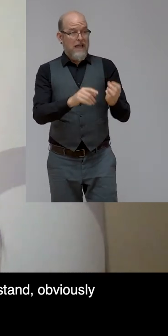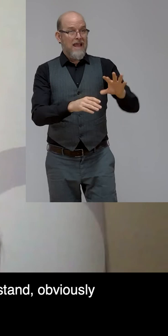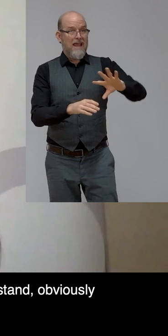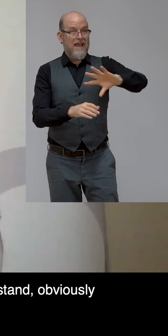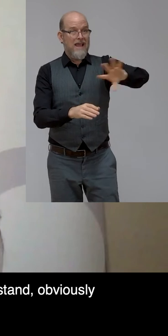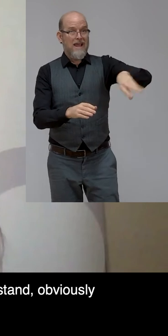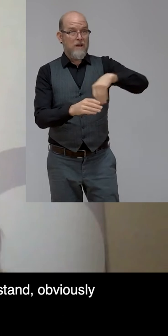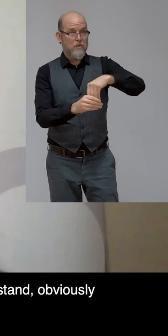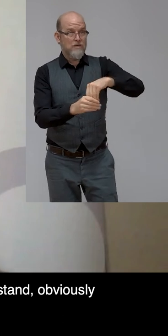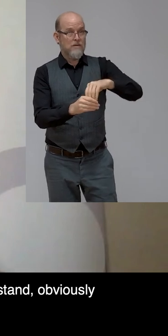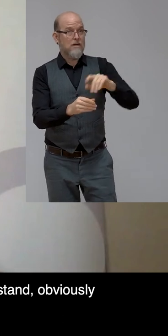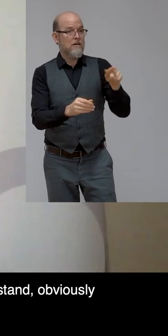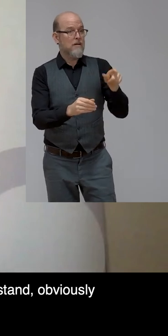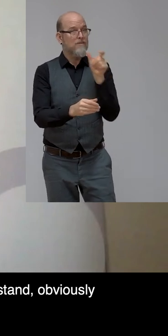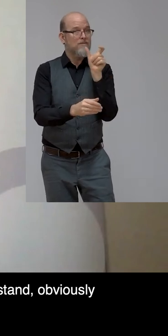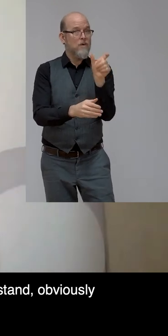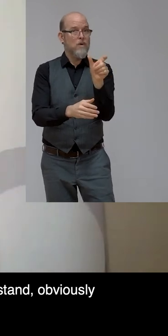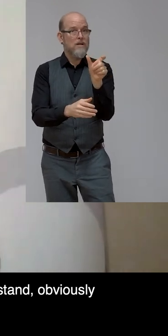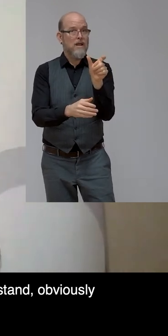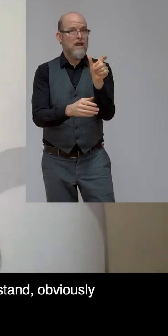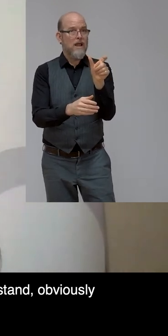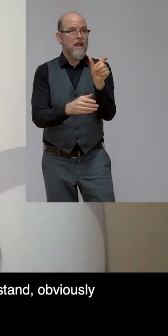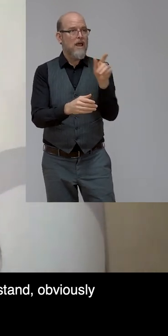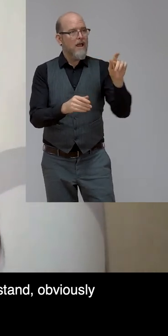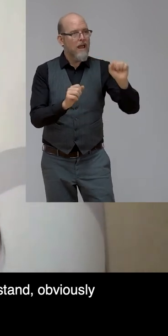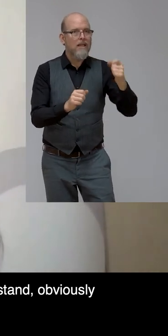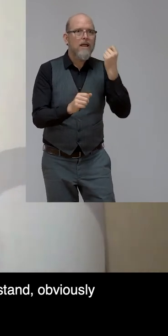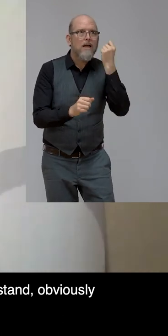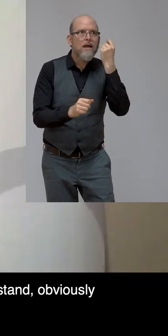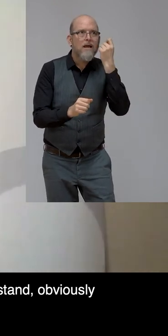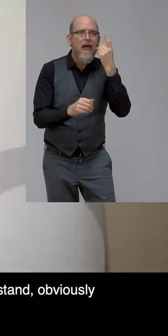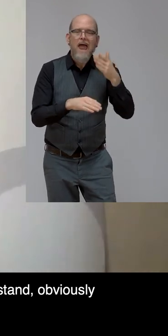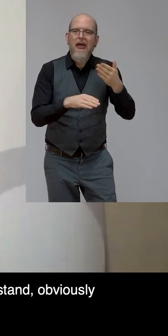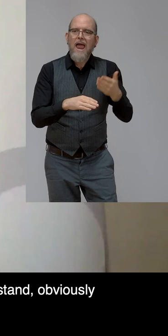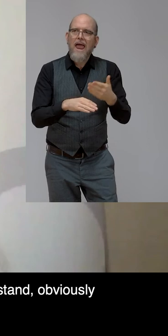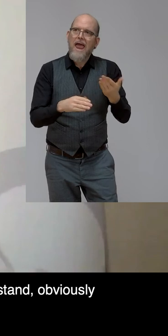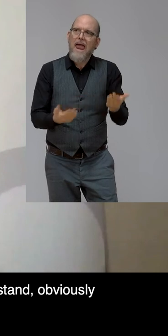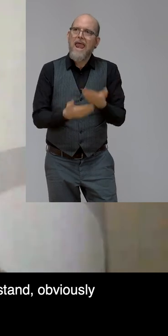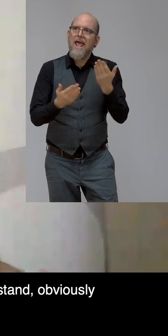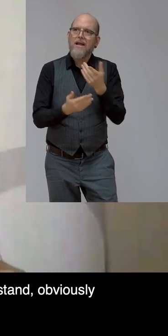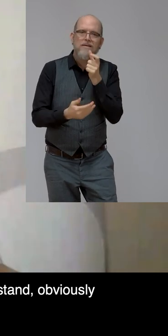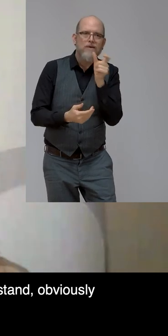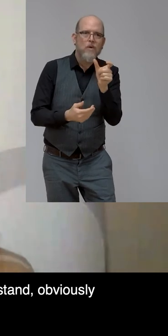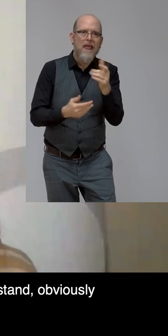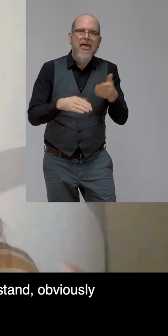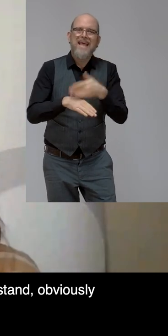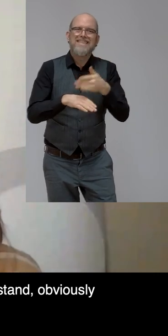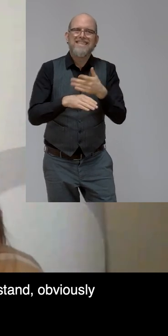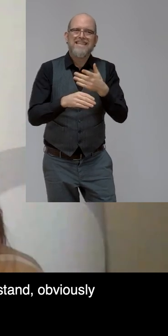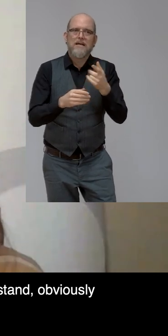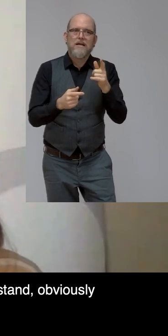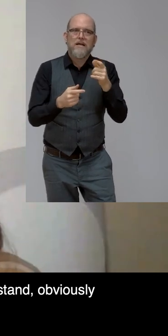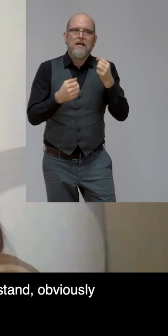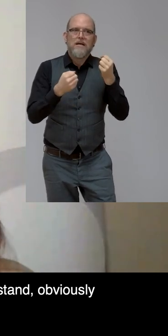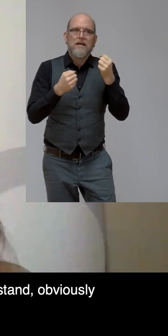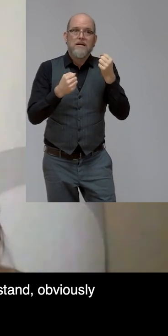Obviously not easy to to enthousiast